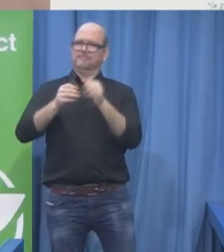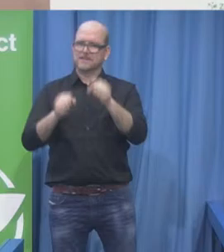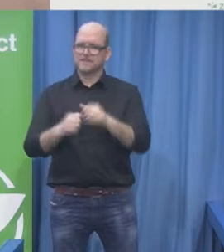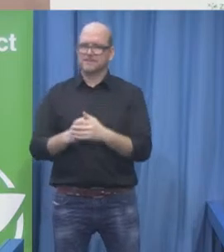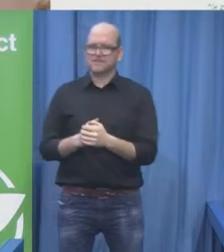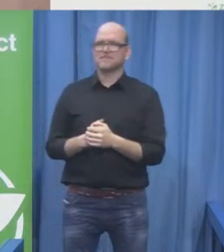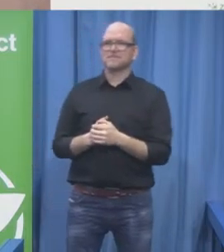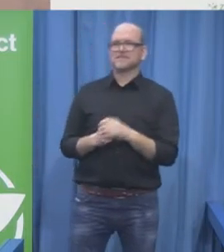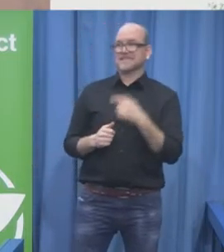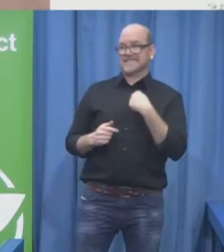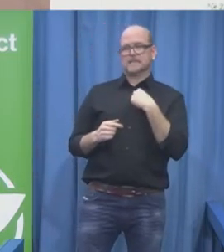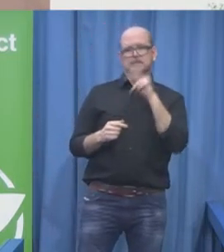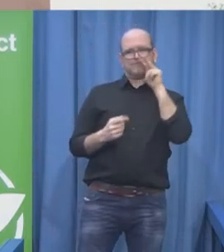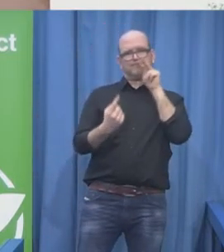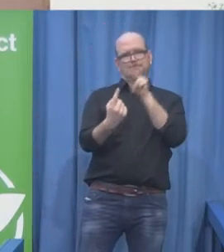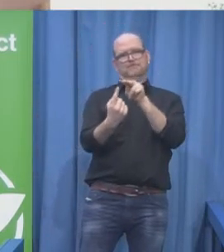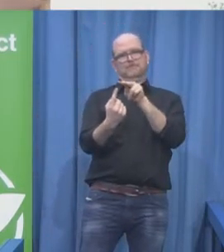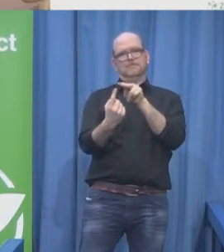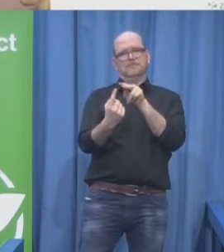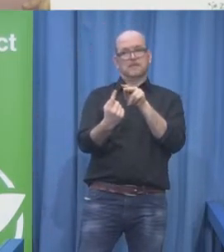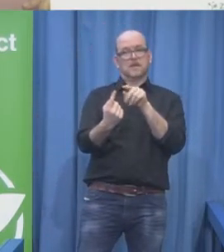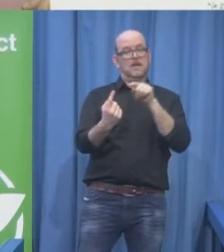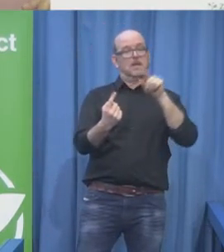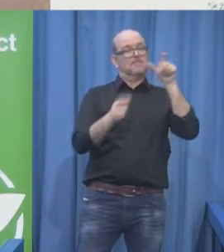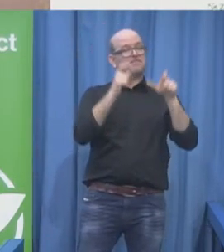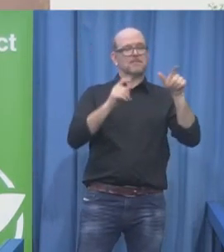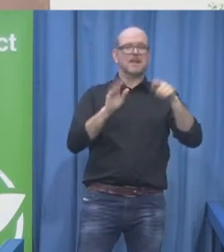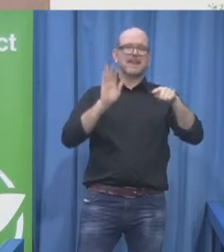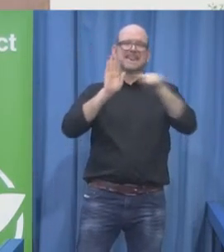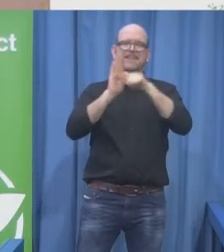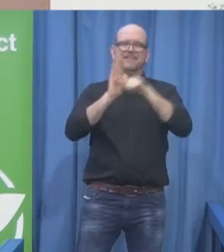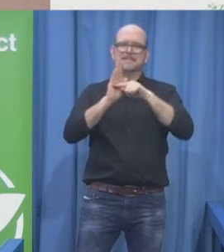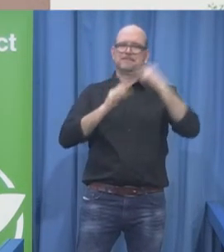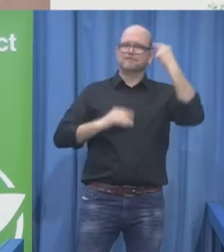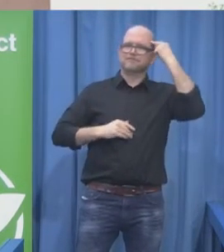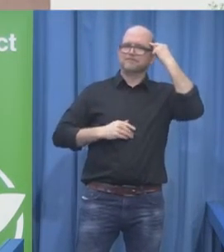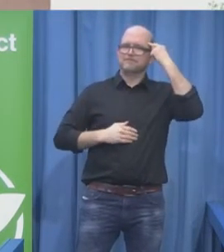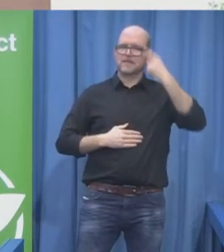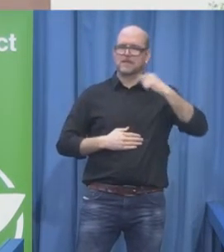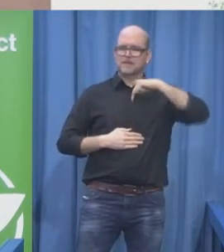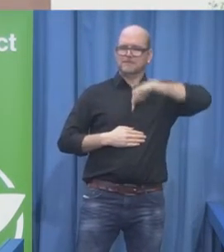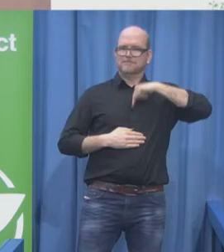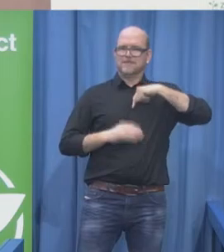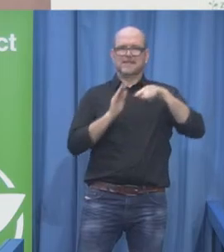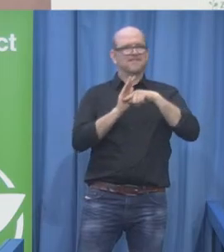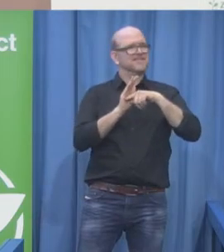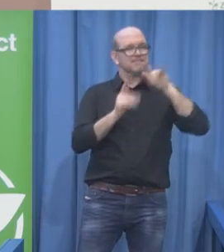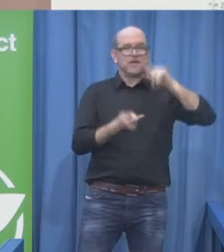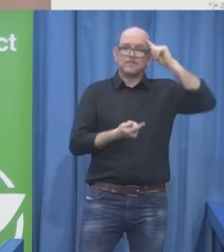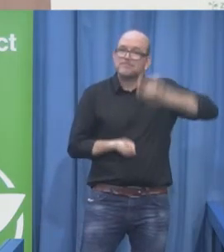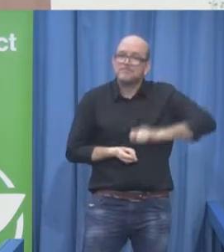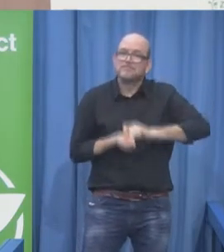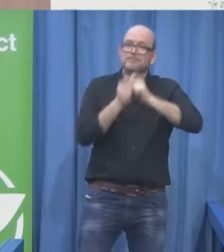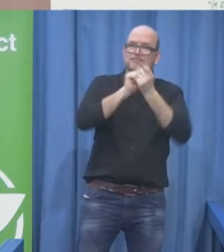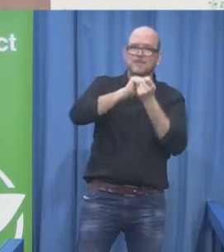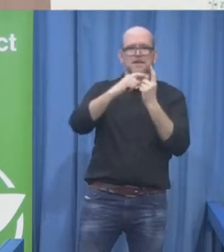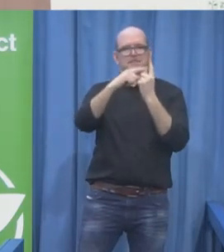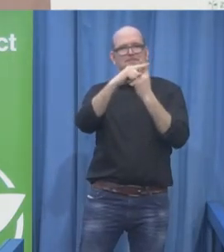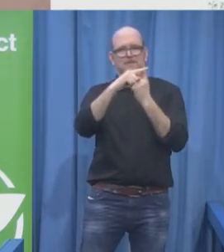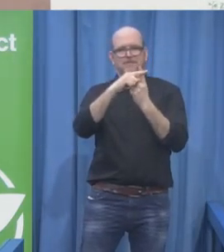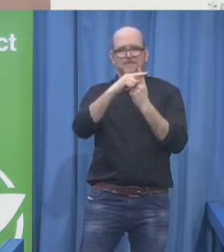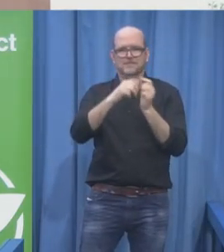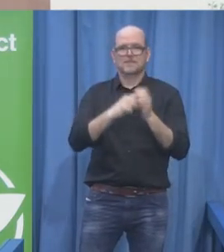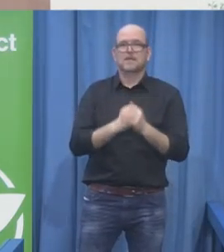there is promise. In the United Nations, our dialogue has